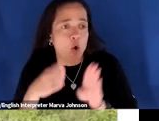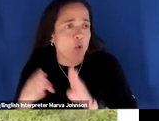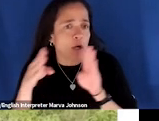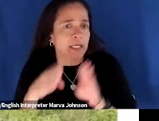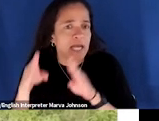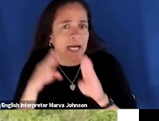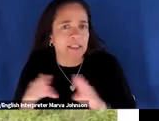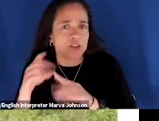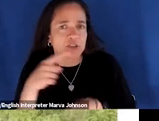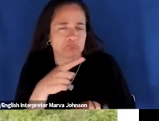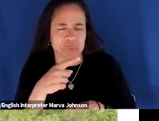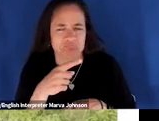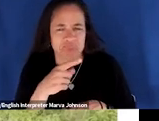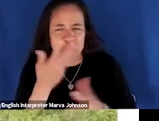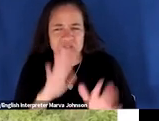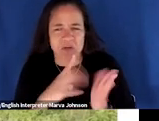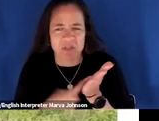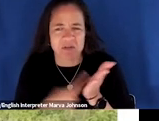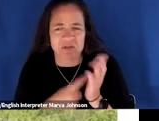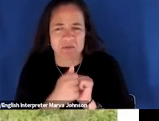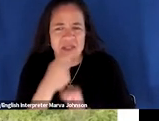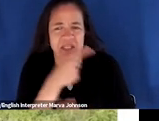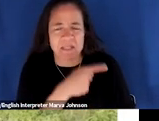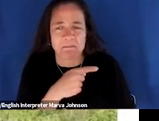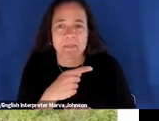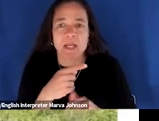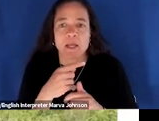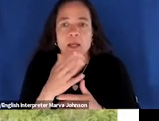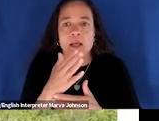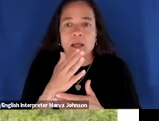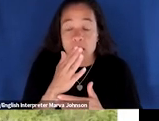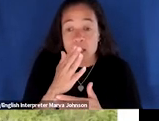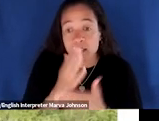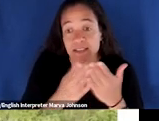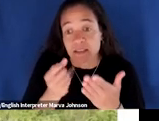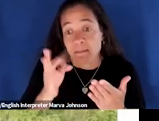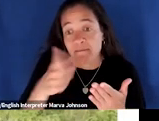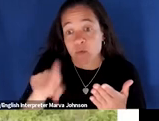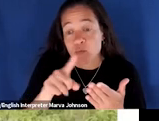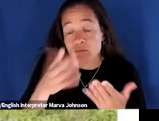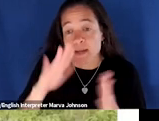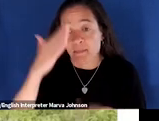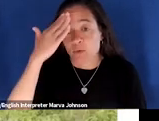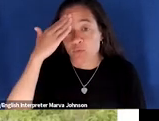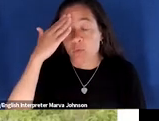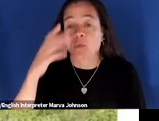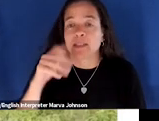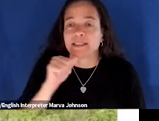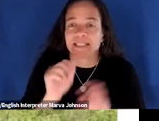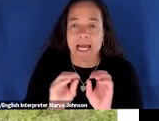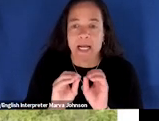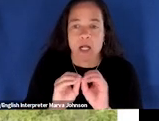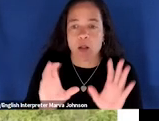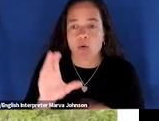totally uninterested um because as some of you are maybe well aware it's really not clear that